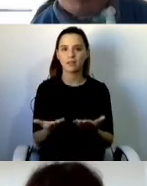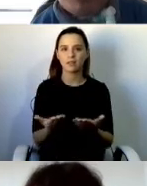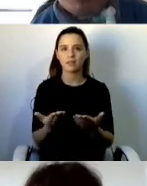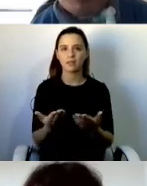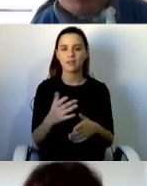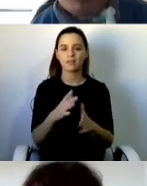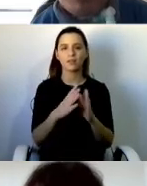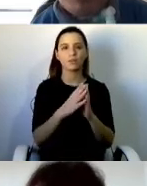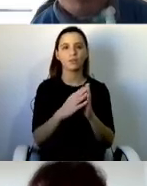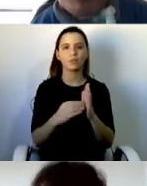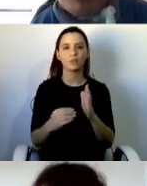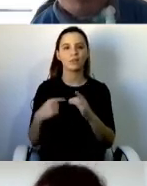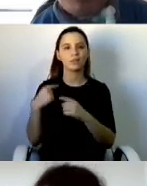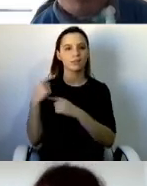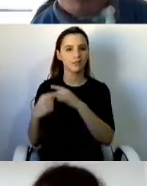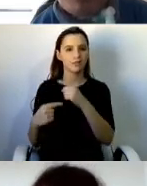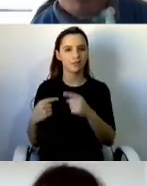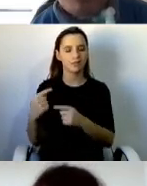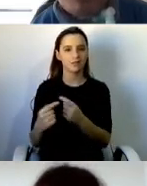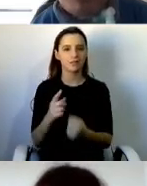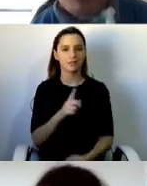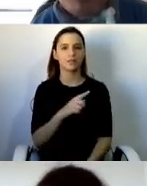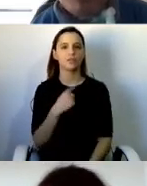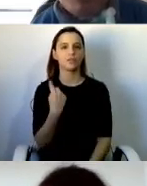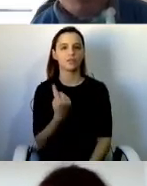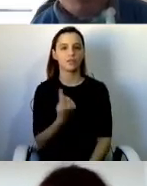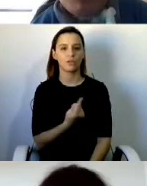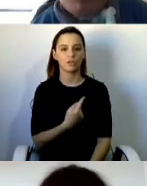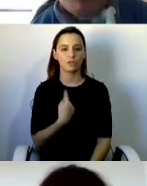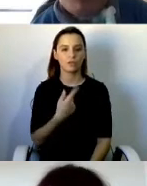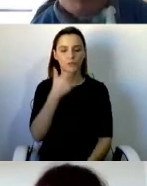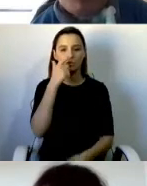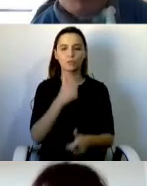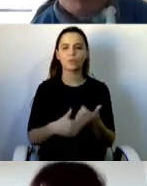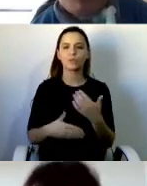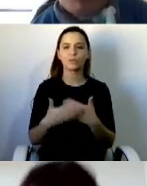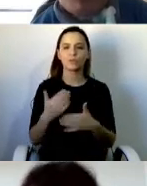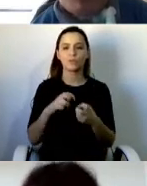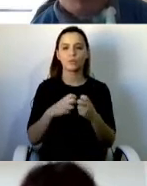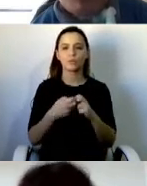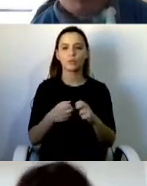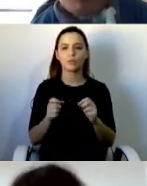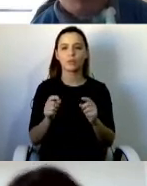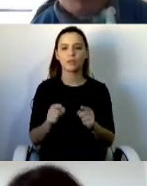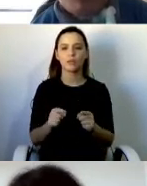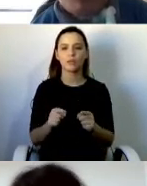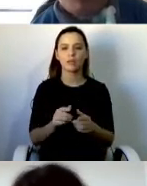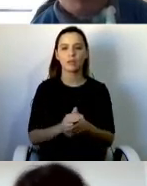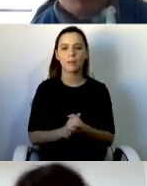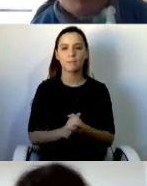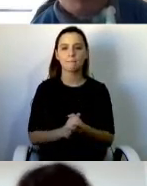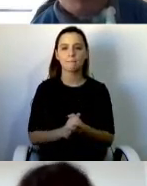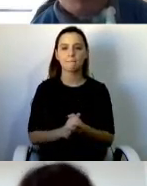disabled people, are the problem. We are seen as either tragic cases or